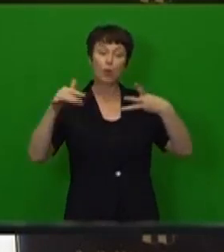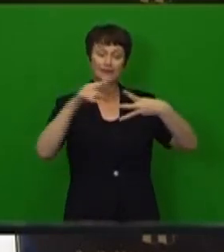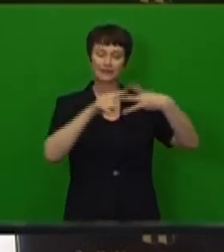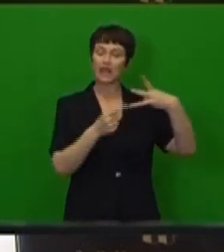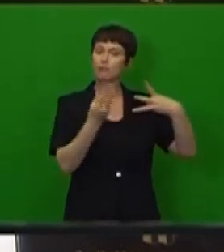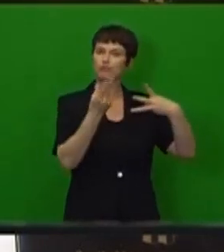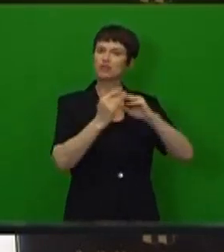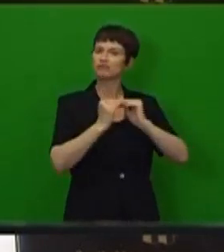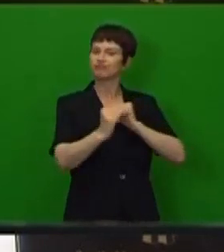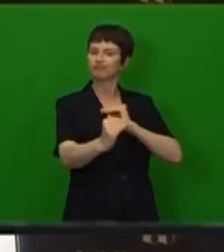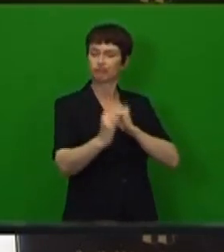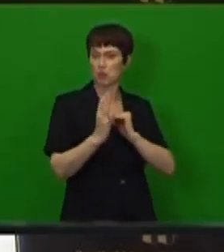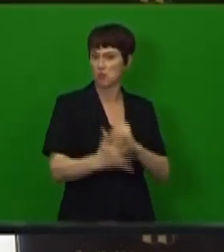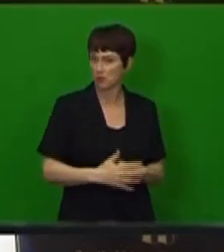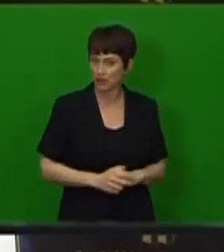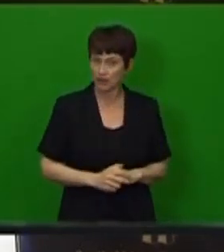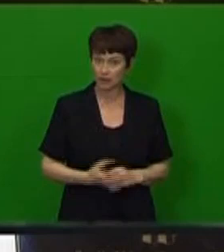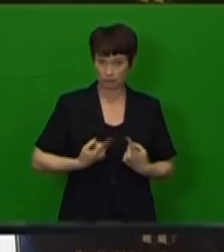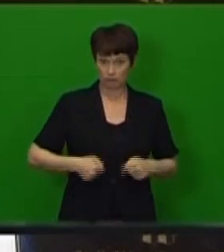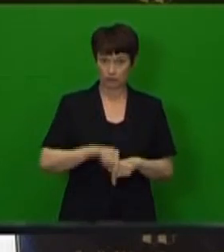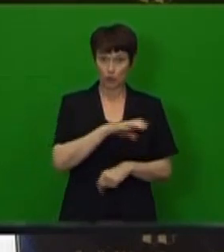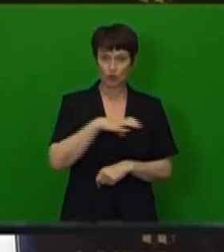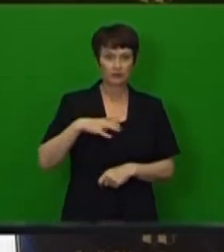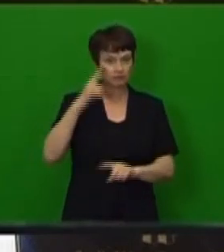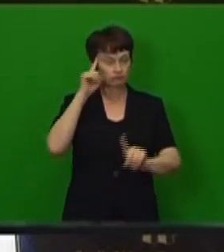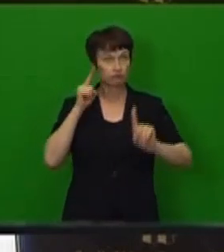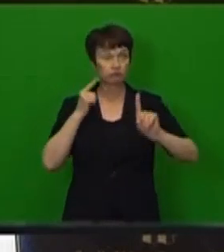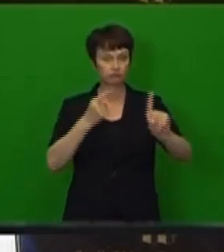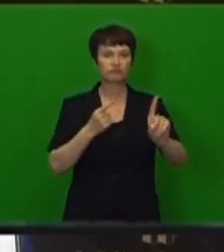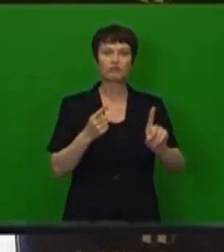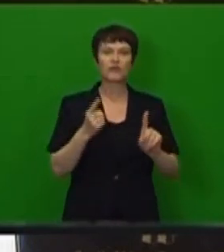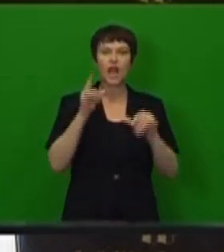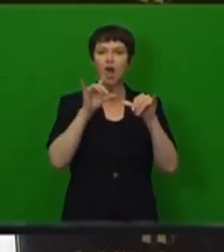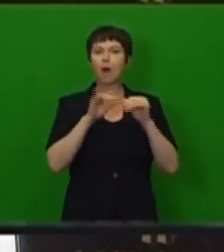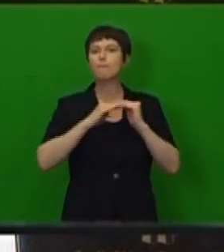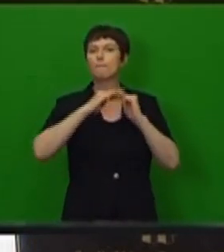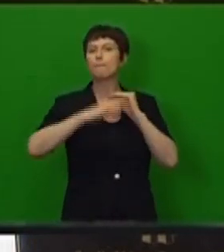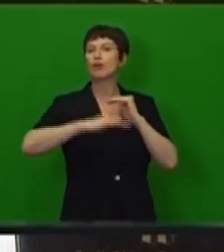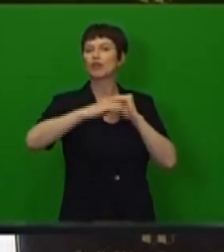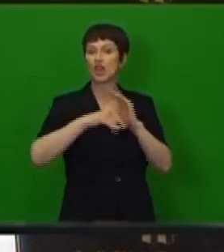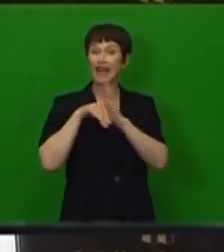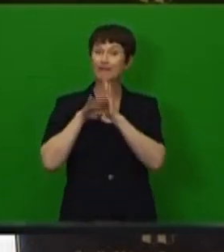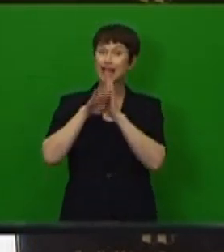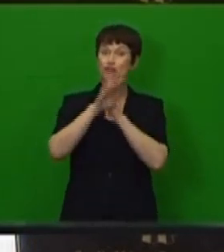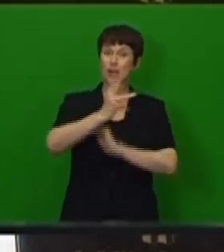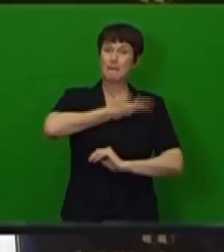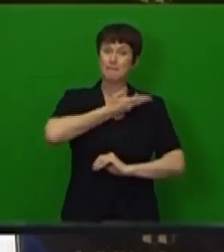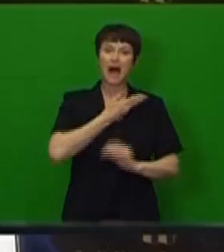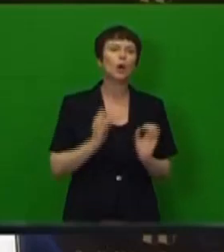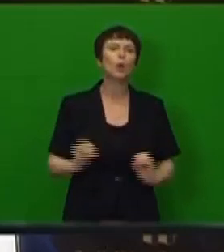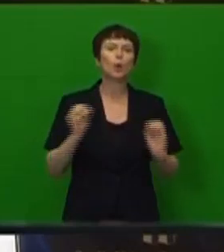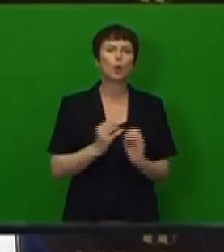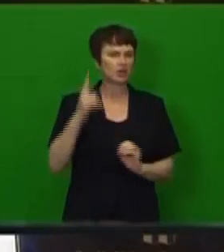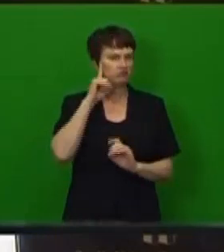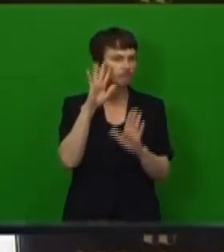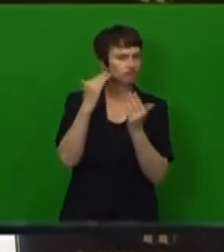MPC welcomes the sustained moderation in inflation outcomes and the fall in inflation expectations of